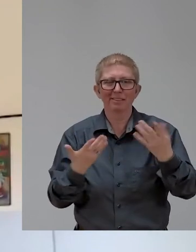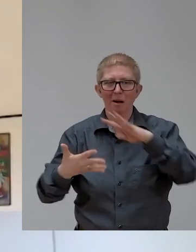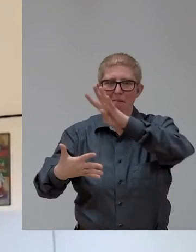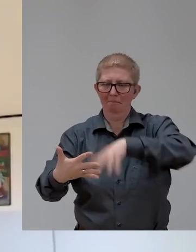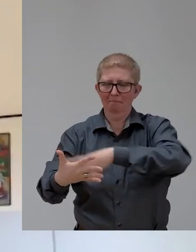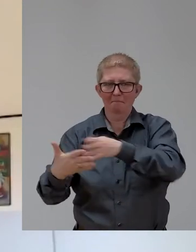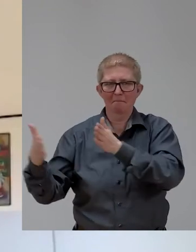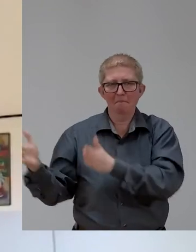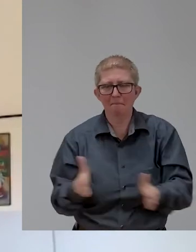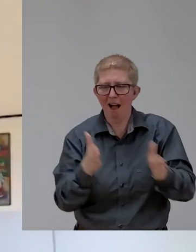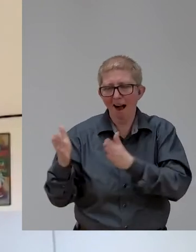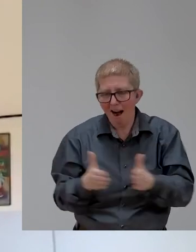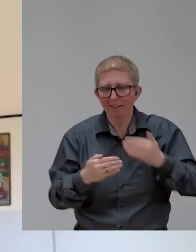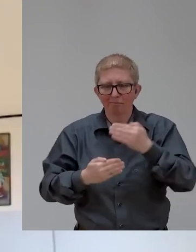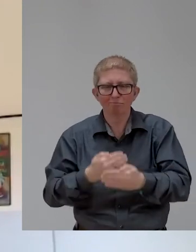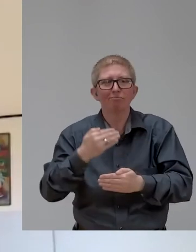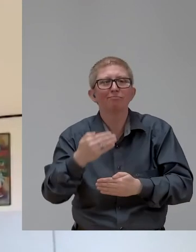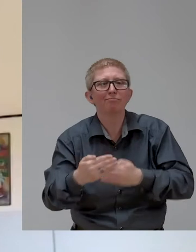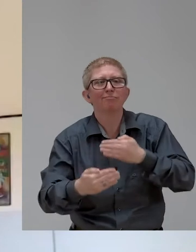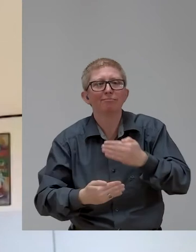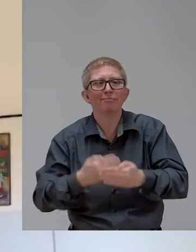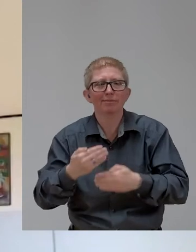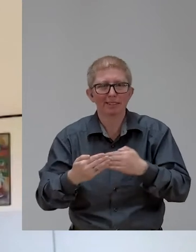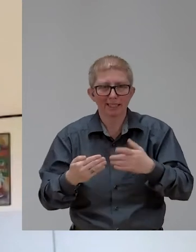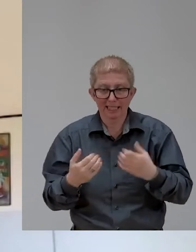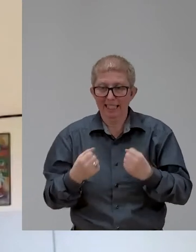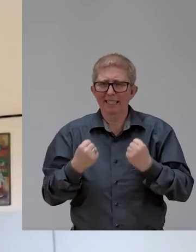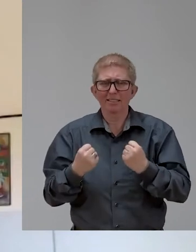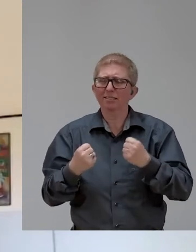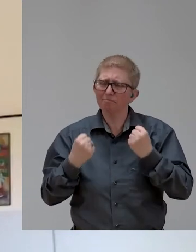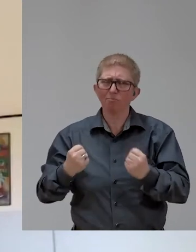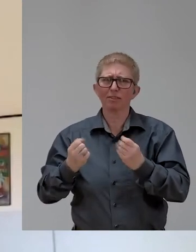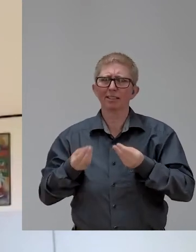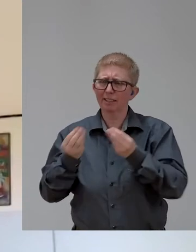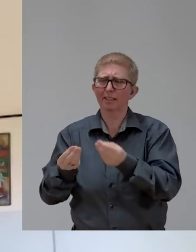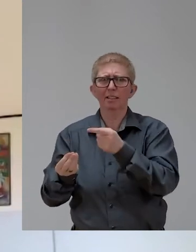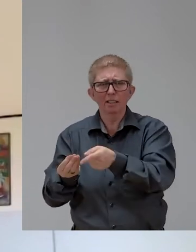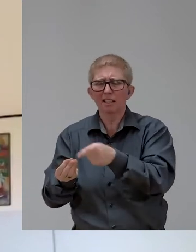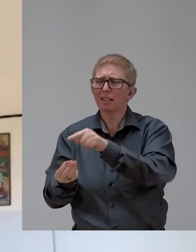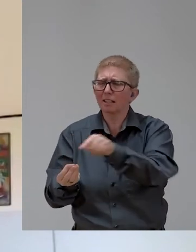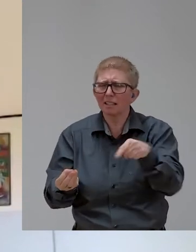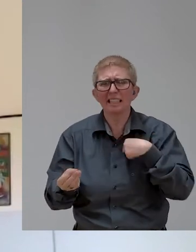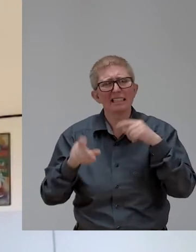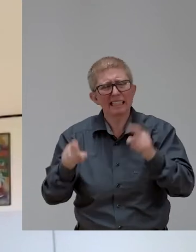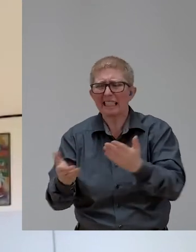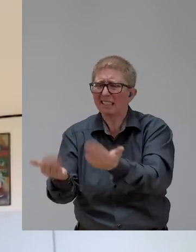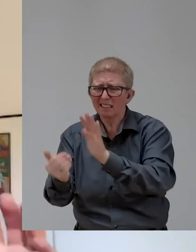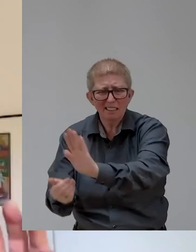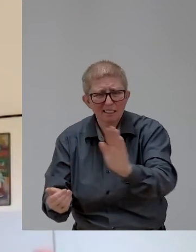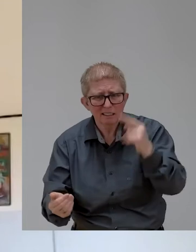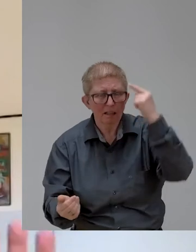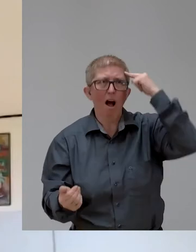this safety net and, you know, to know that we need their opinion and we need their talent to be exposed within their organization.